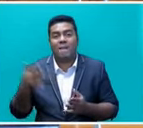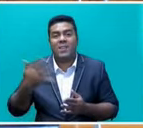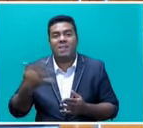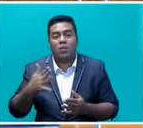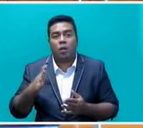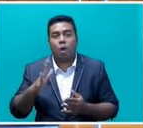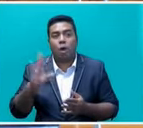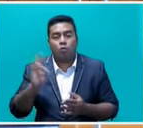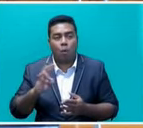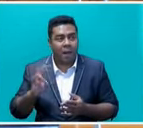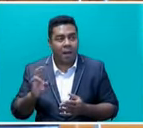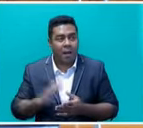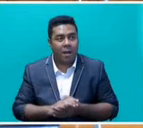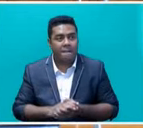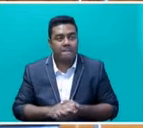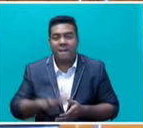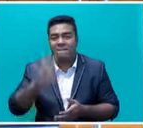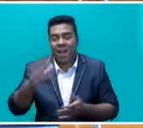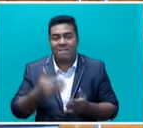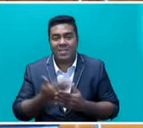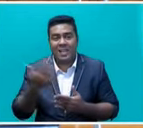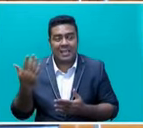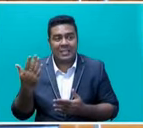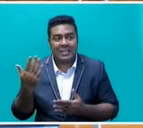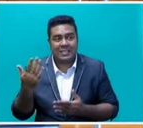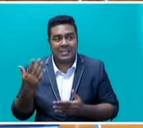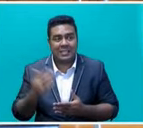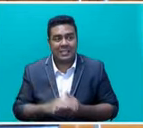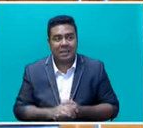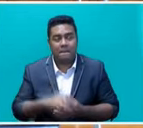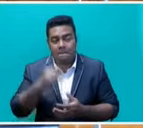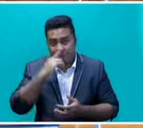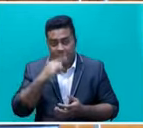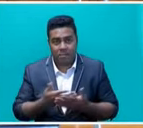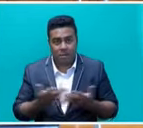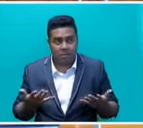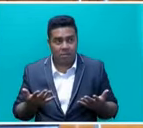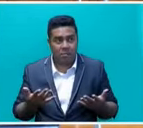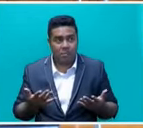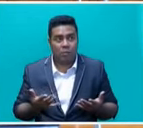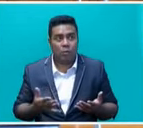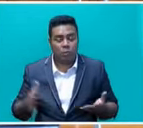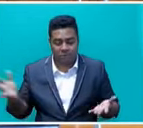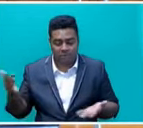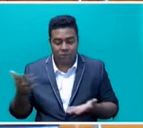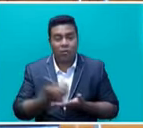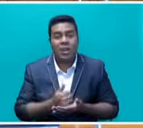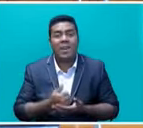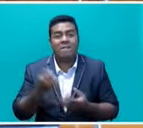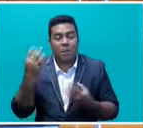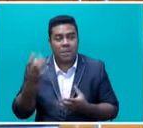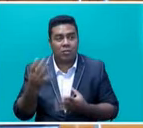So there are five days. People around three weeks from now till then to gather all the information